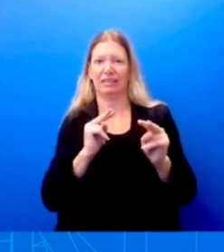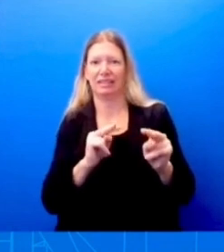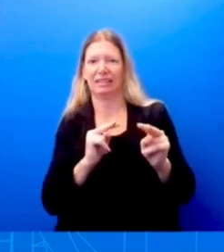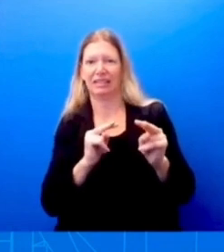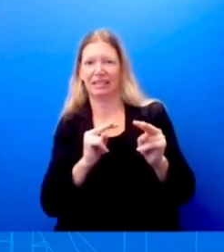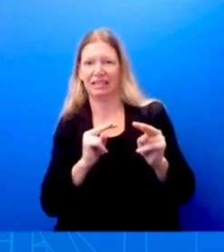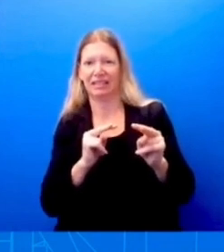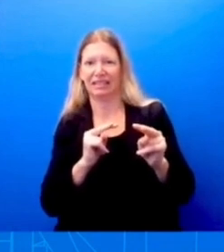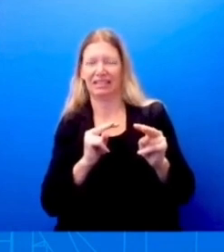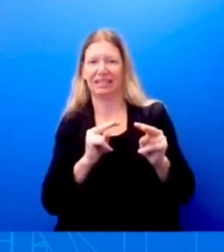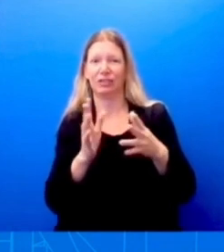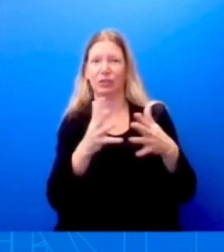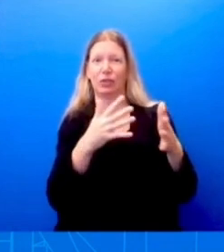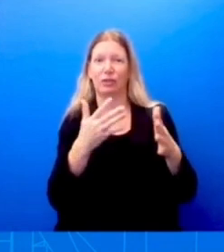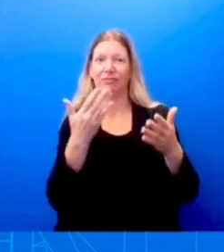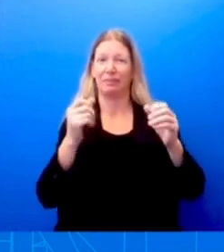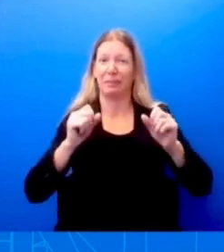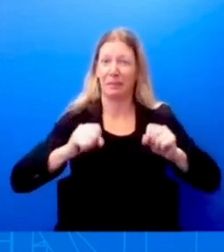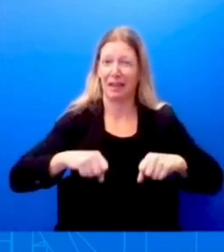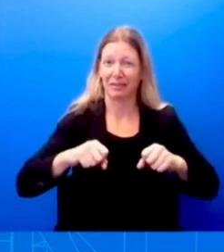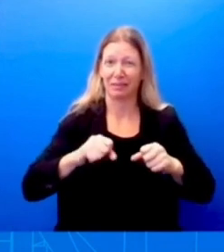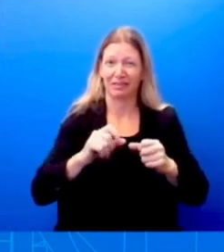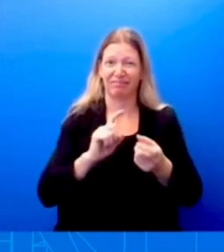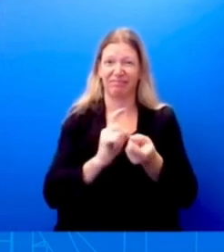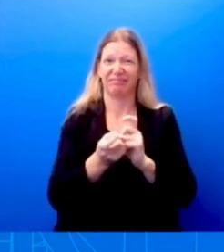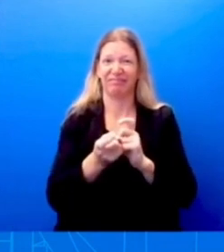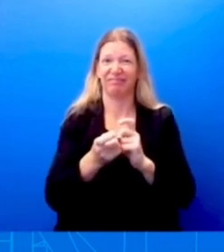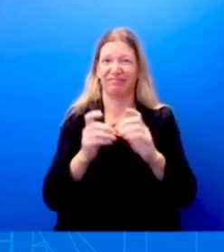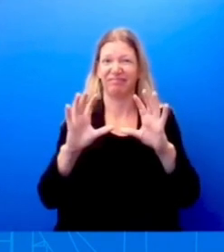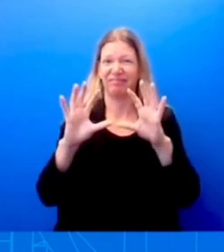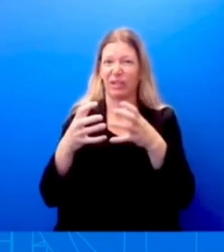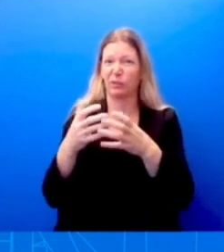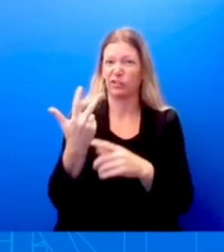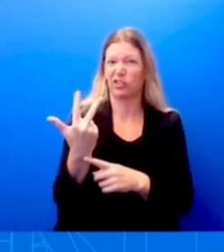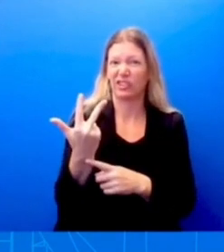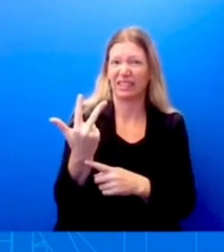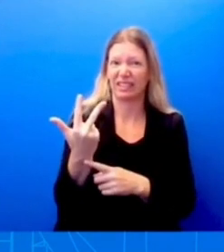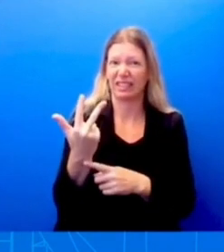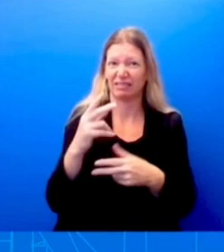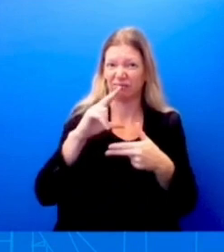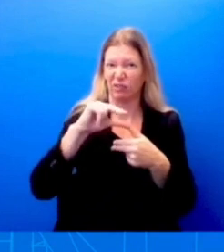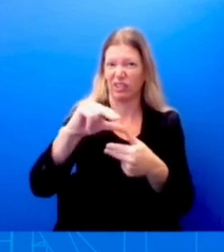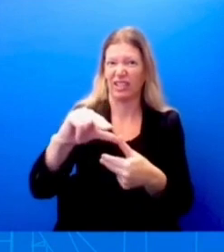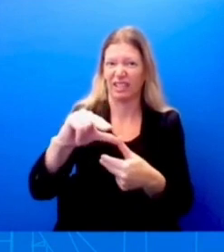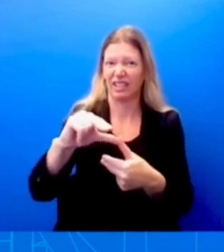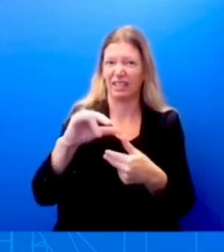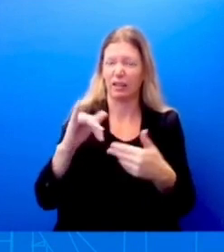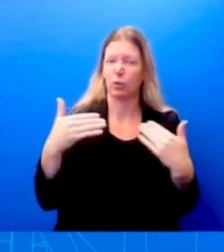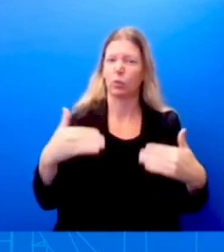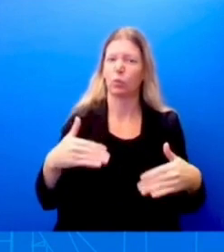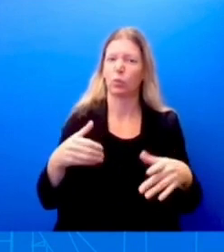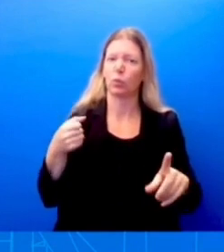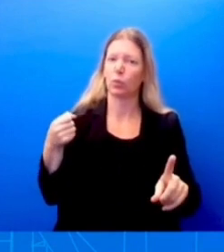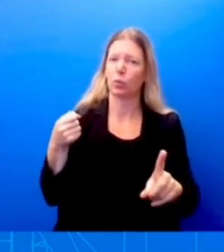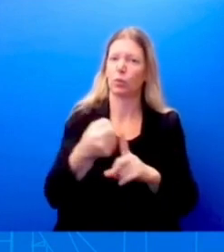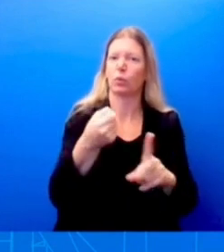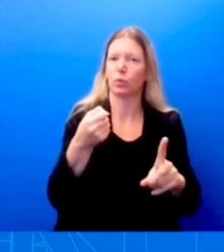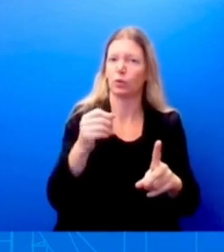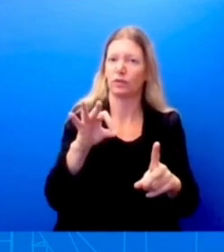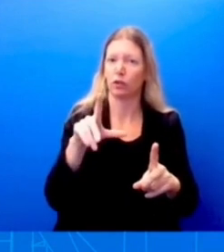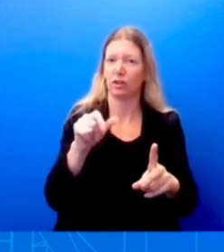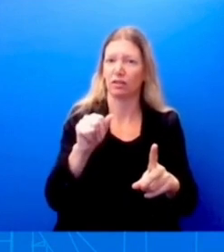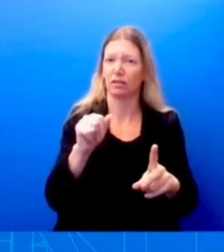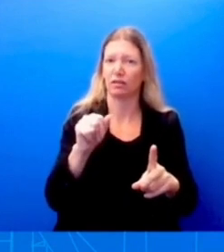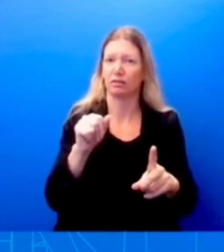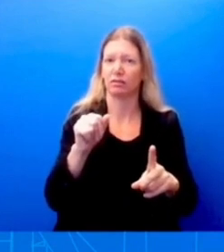Florida, which is important. Two others, I could, now that we know that he's officially going to Vietnam, it raises a question we've sort of had